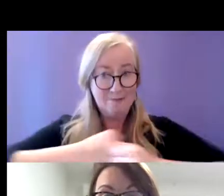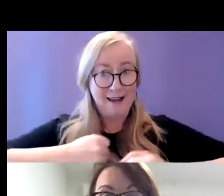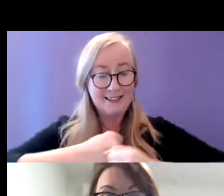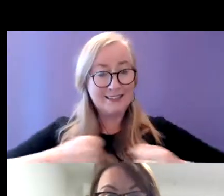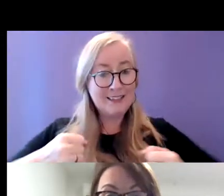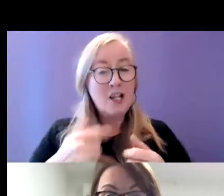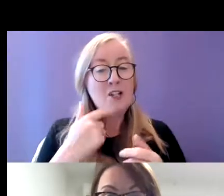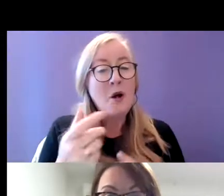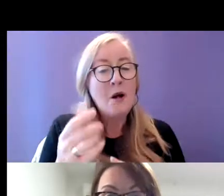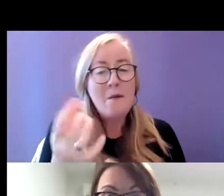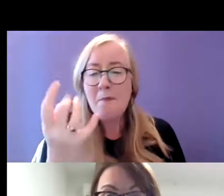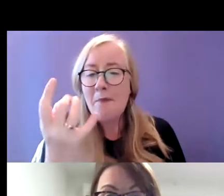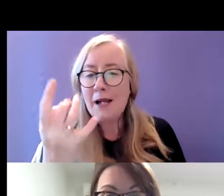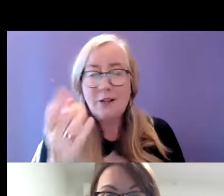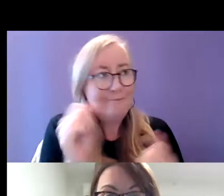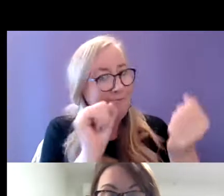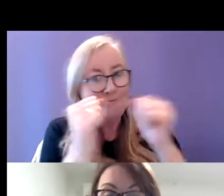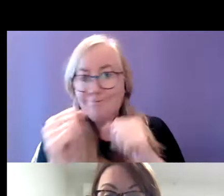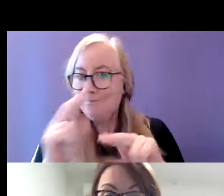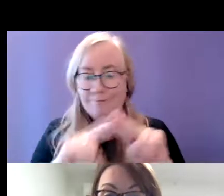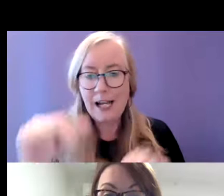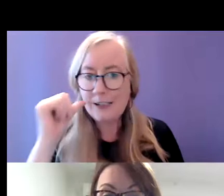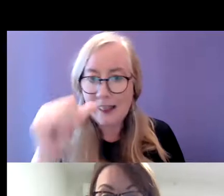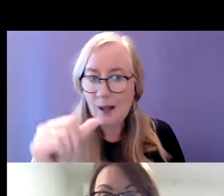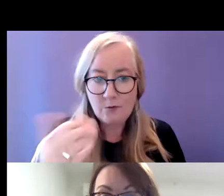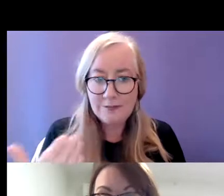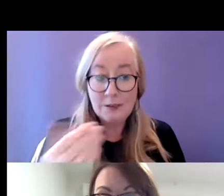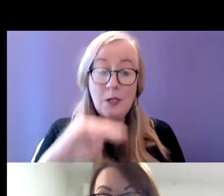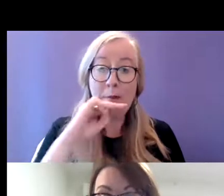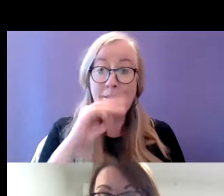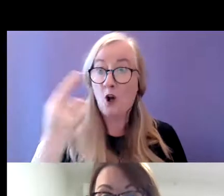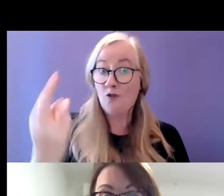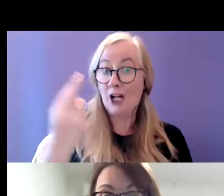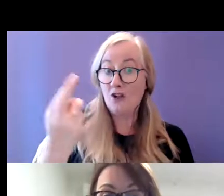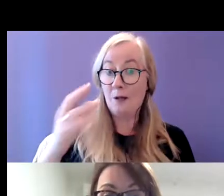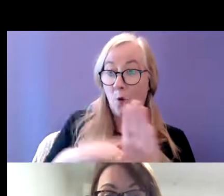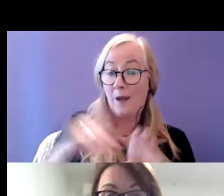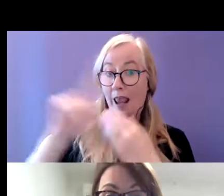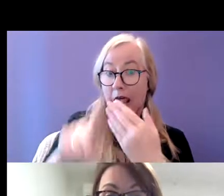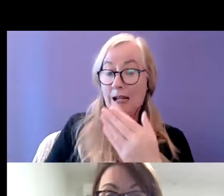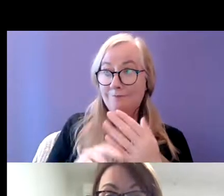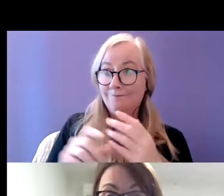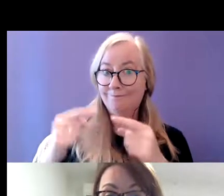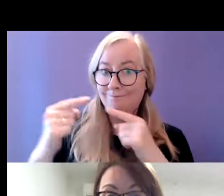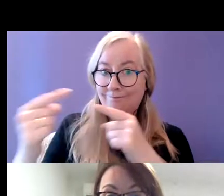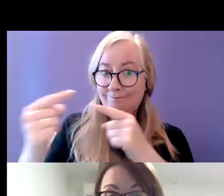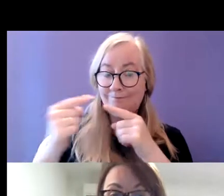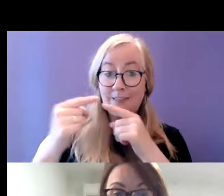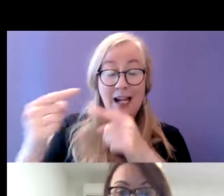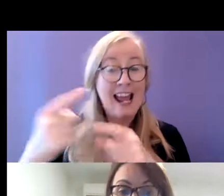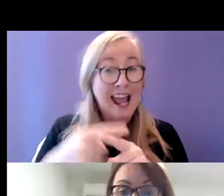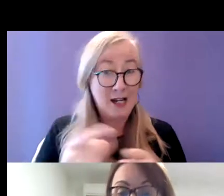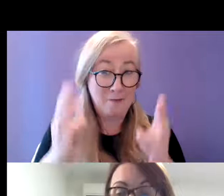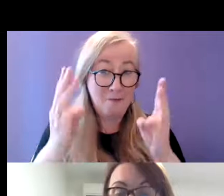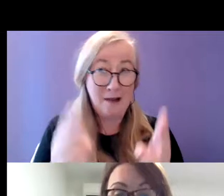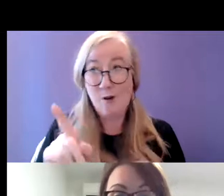Minor modifications may not be allowed. Consequently, relations with landlords can be fraught and there is obviously a huge power differential